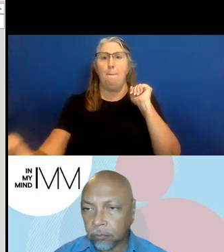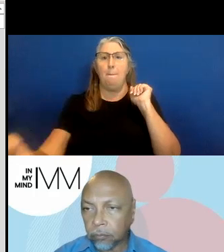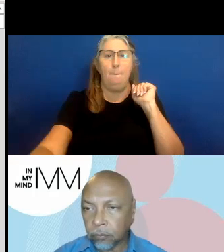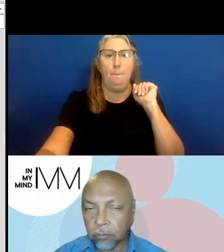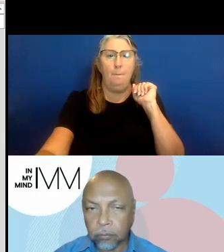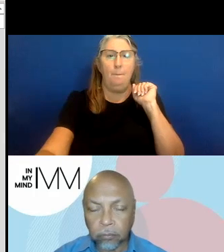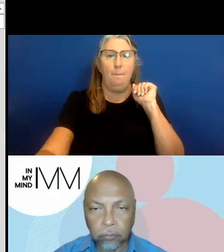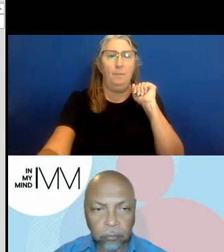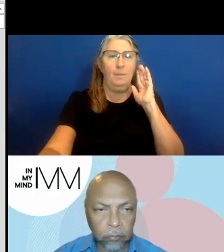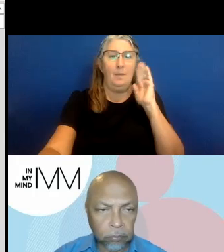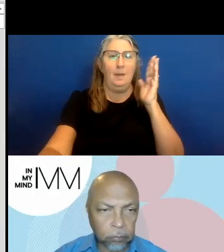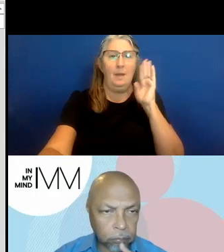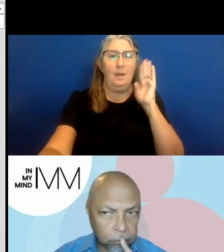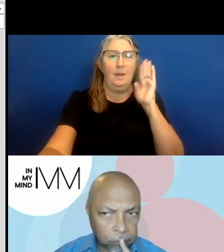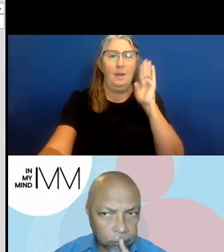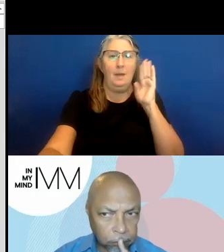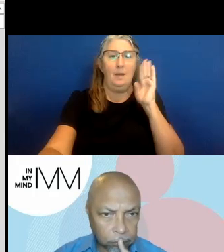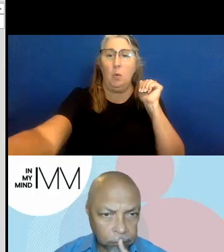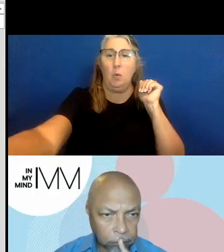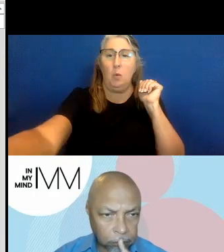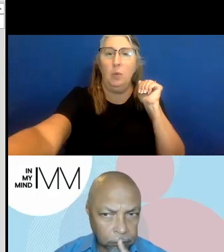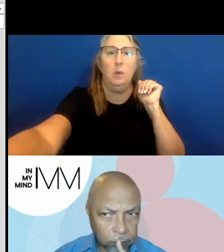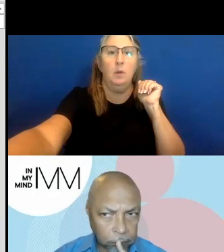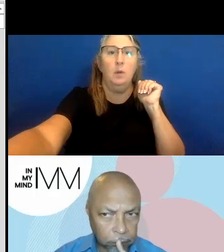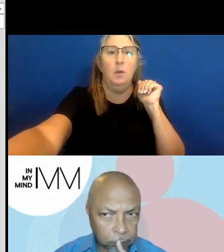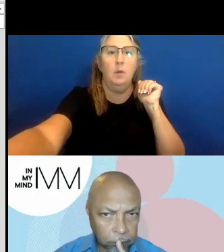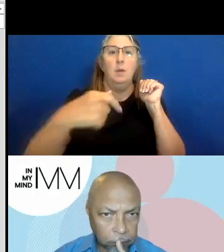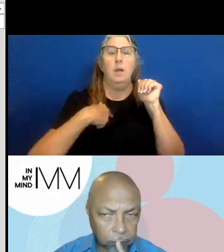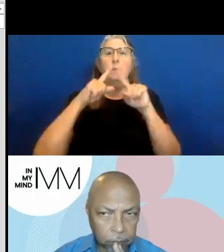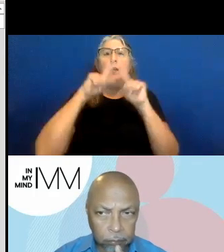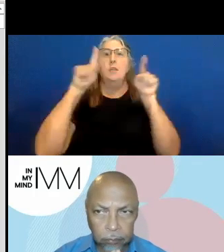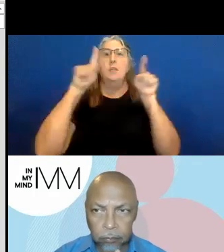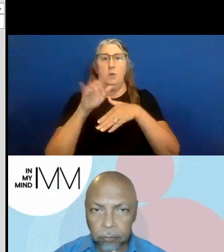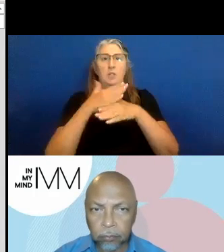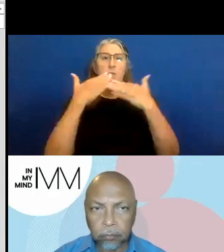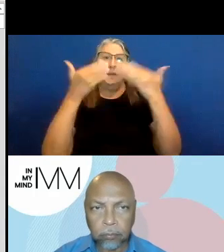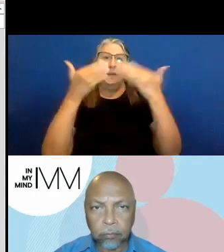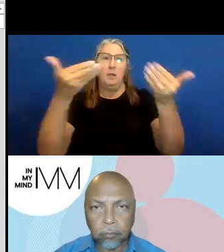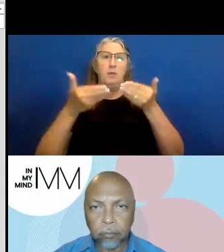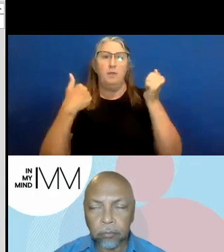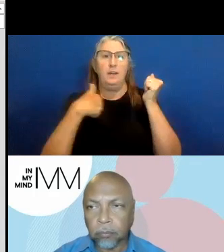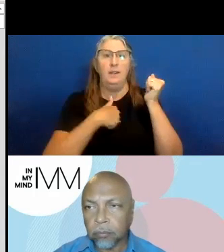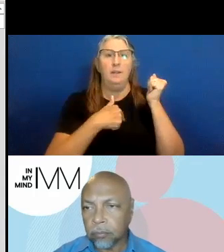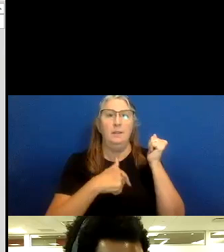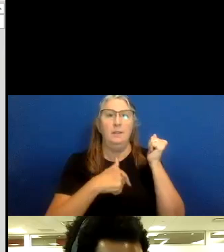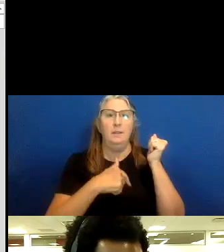Hello. I hope you can hear me. I'm going to start sharing my screen. Thank you for inviting us to the space.